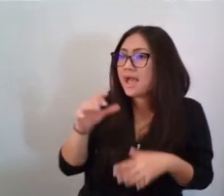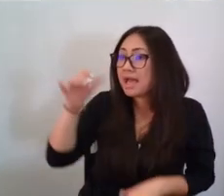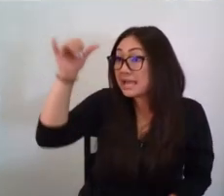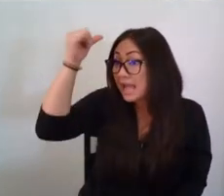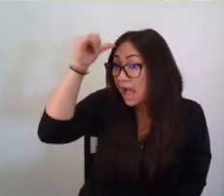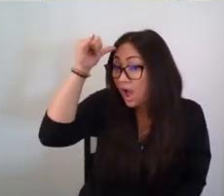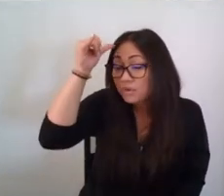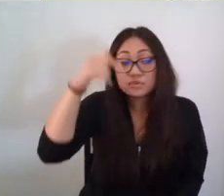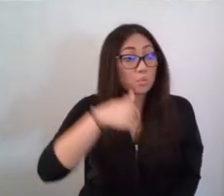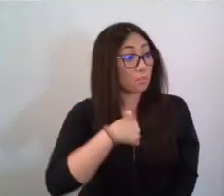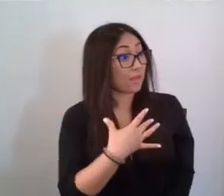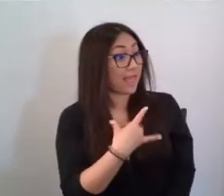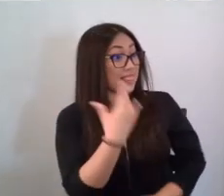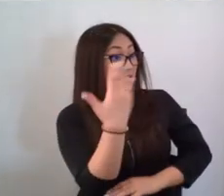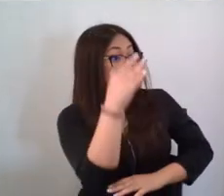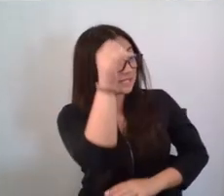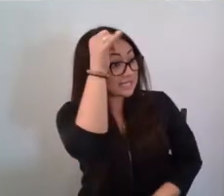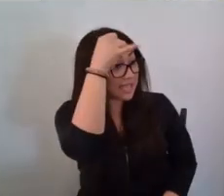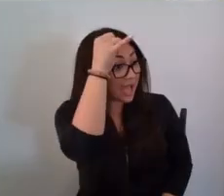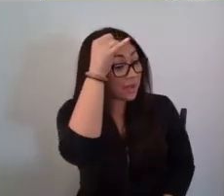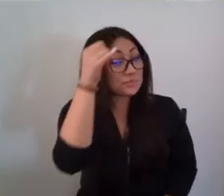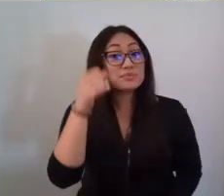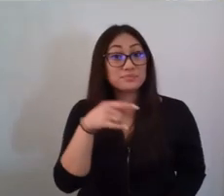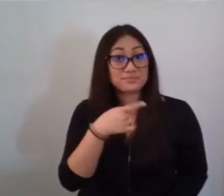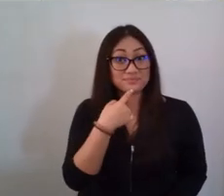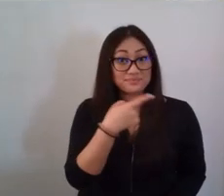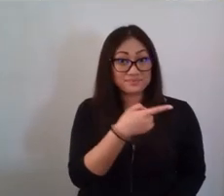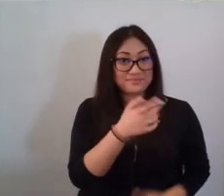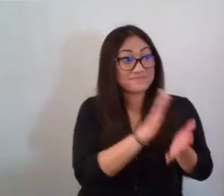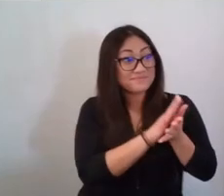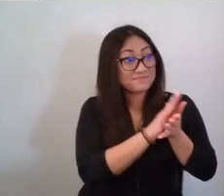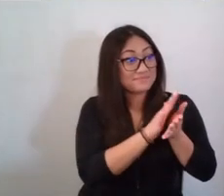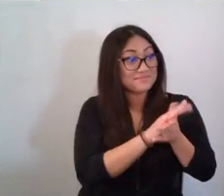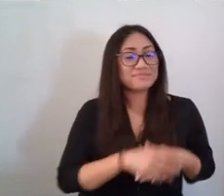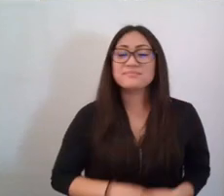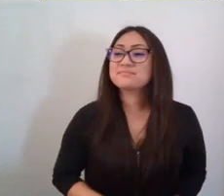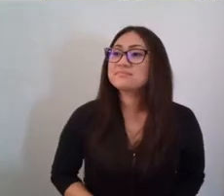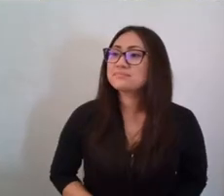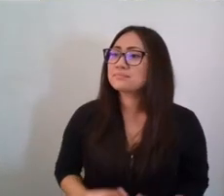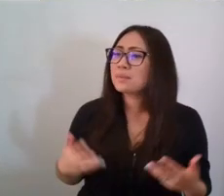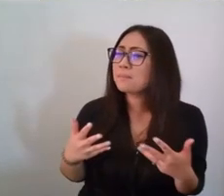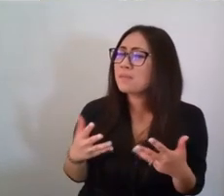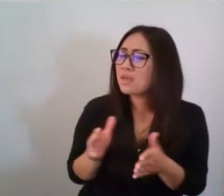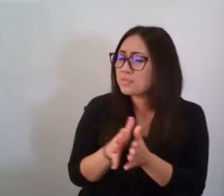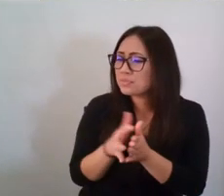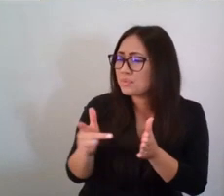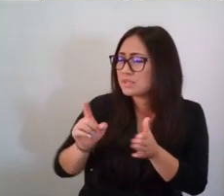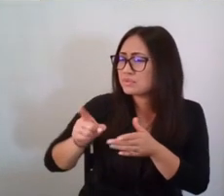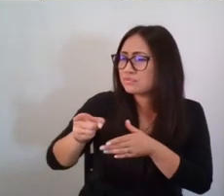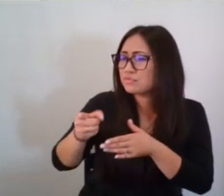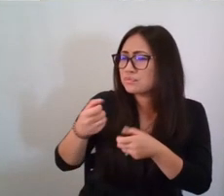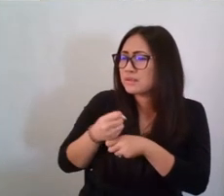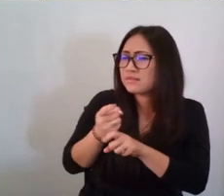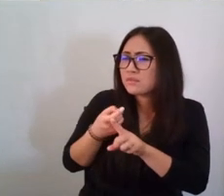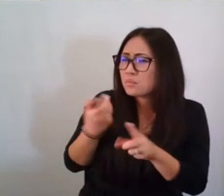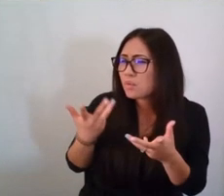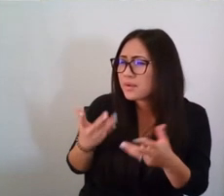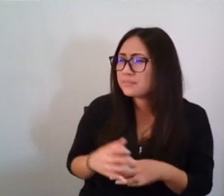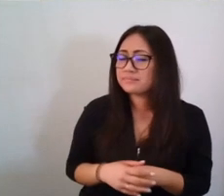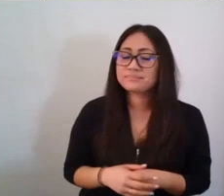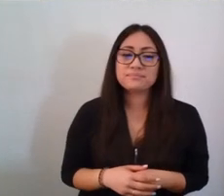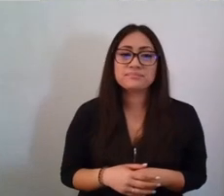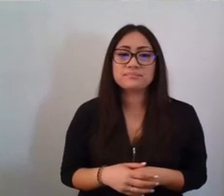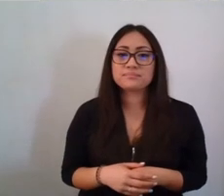and cows, said Patty, clapping her hands. But what about the rest of you? My tires are made from rubber